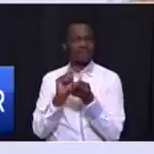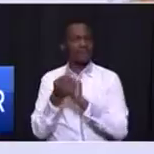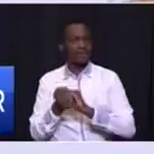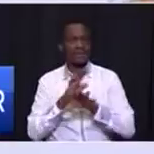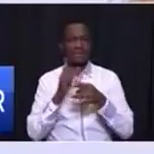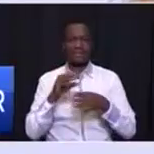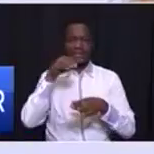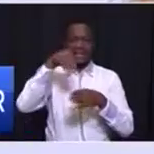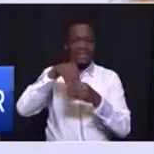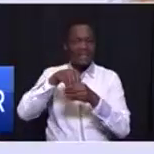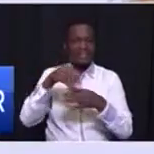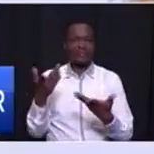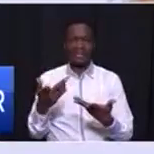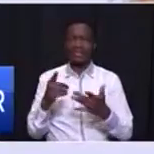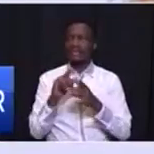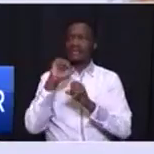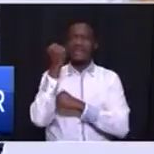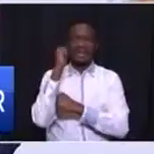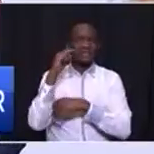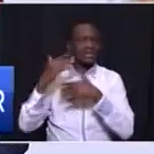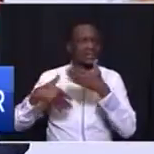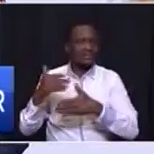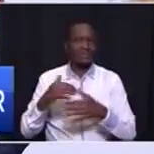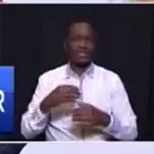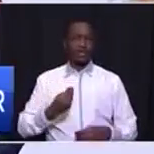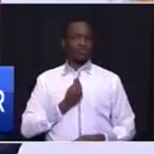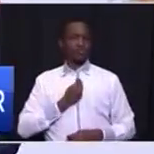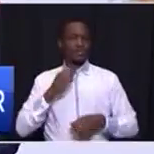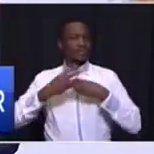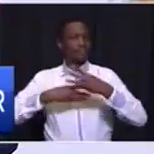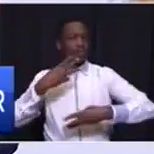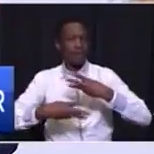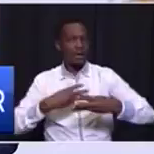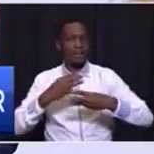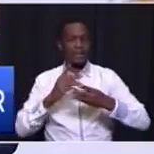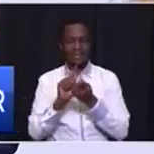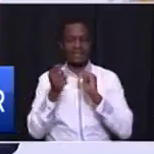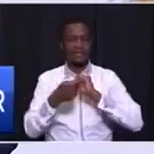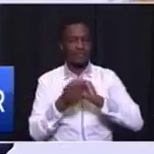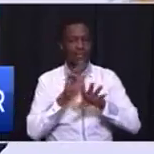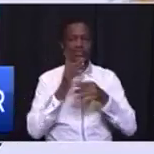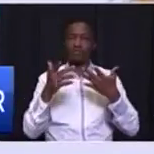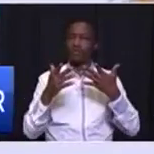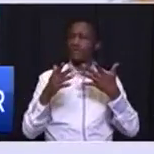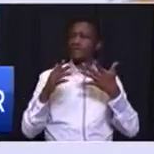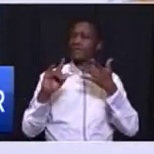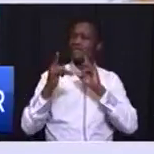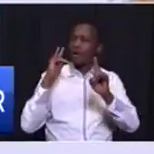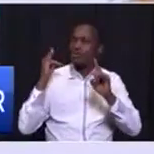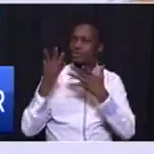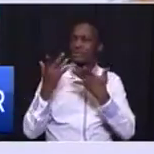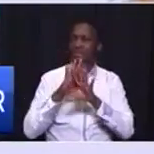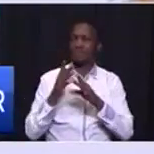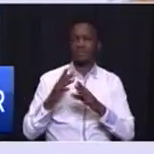industrialization, youth employment, and the transformation of township economies. We